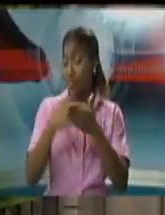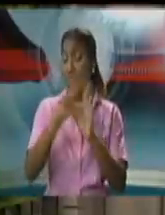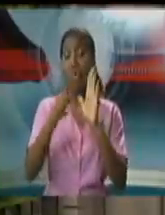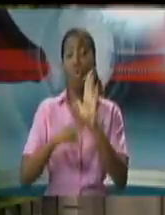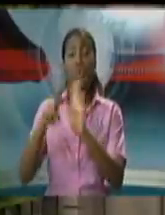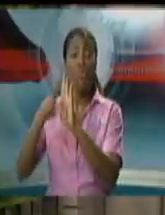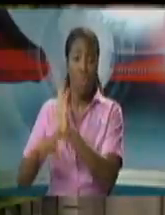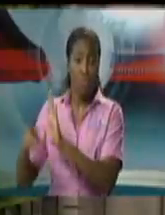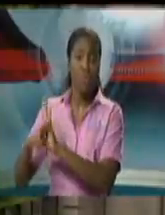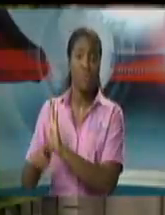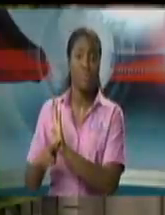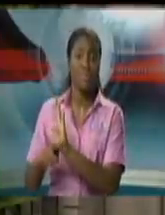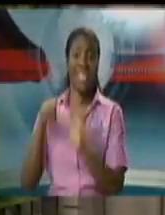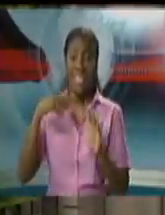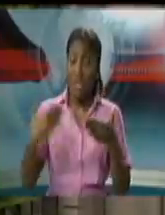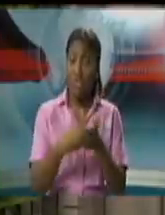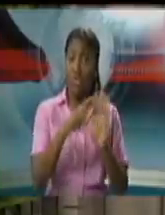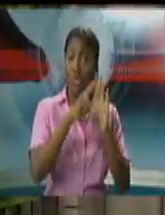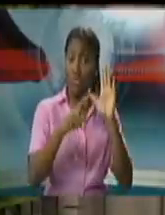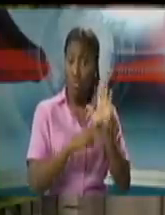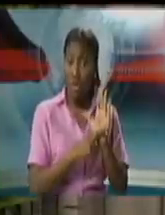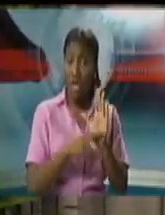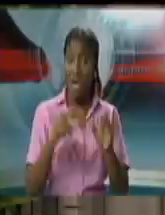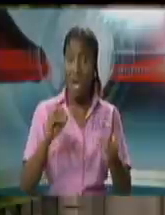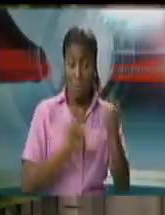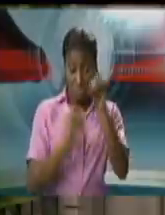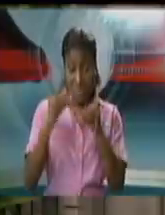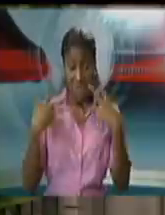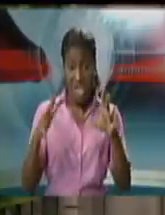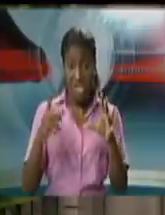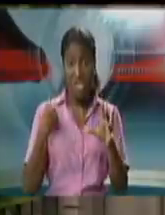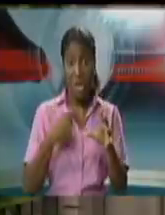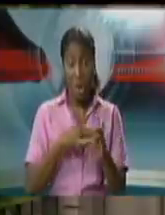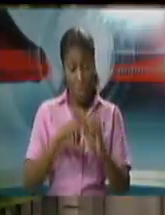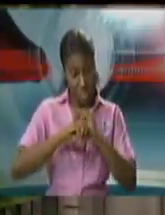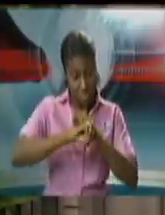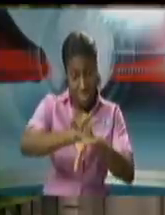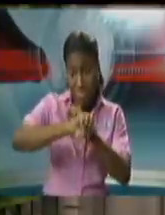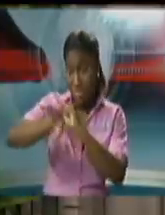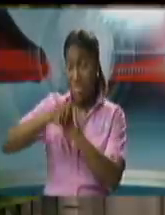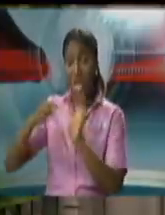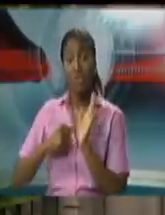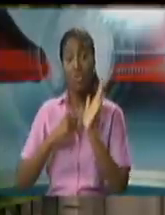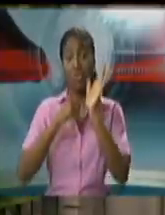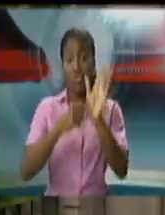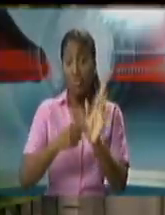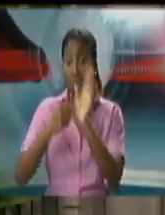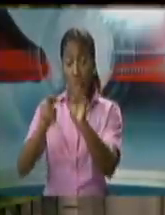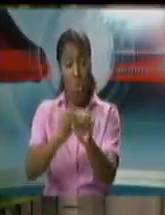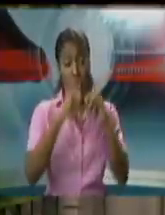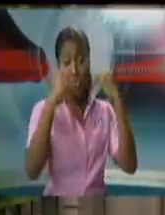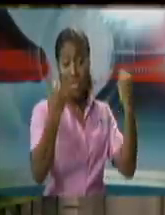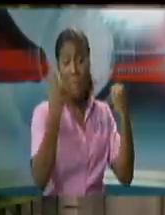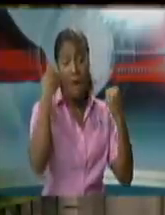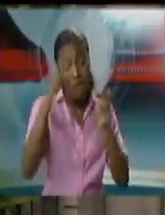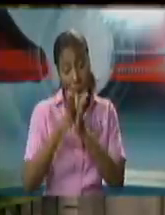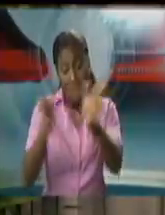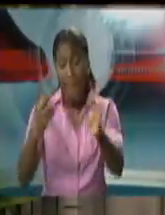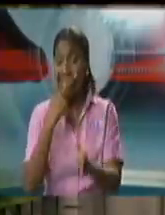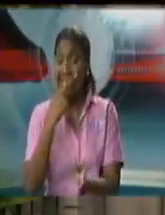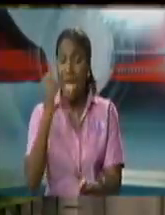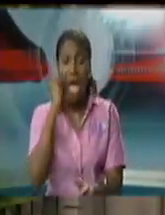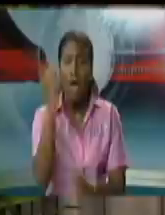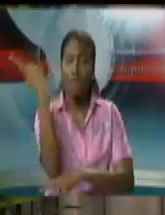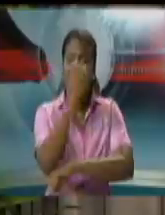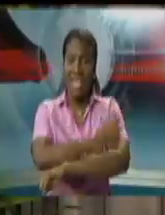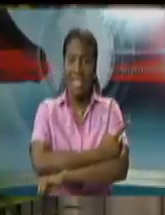fact these regulations are published and the subject of media conferences almost on a daily basis and as you're well